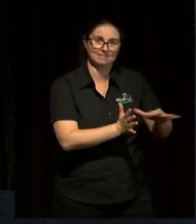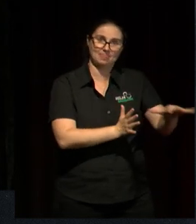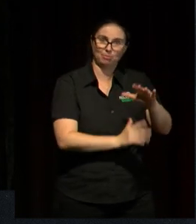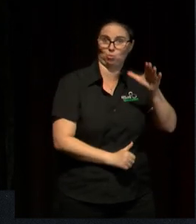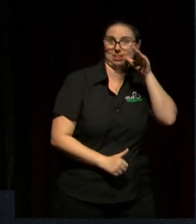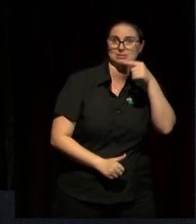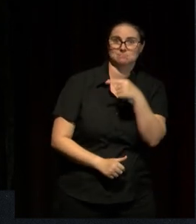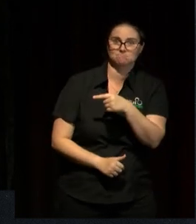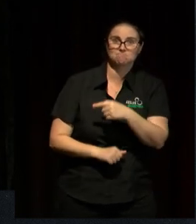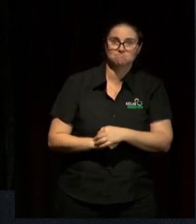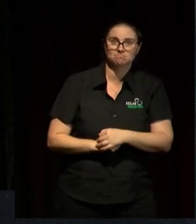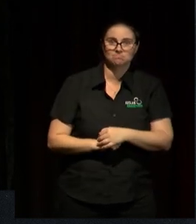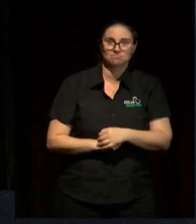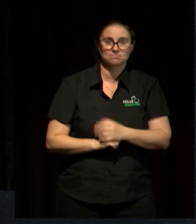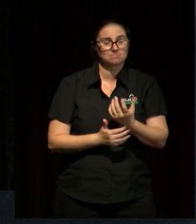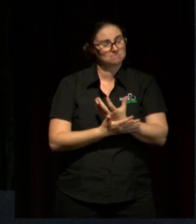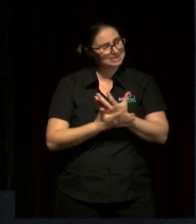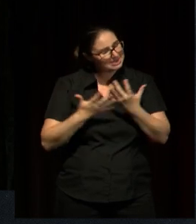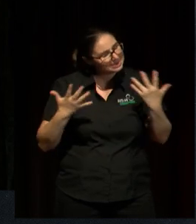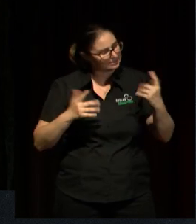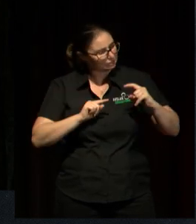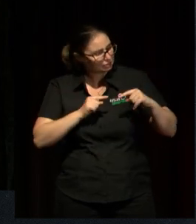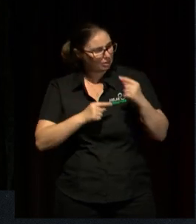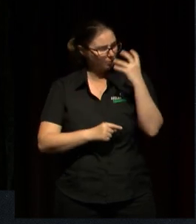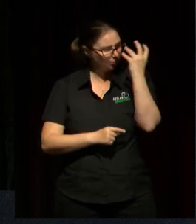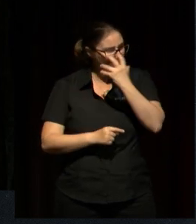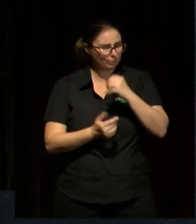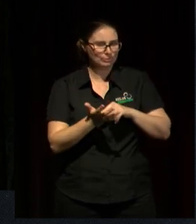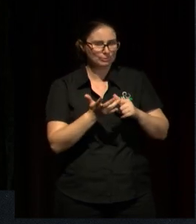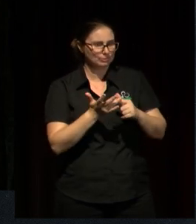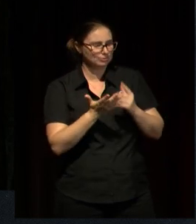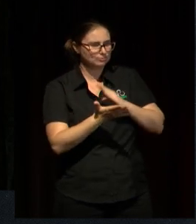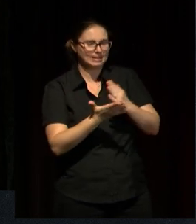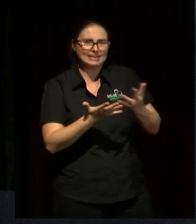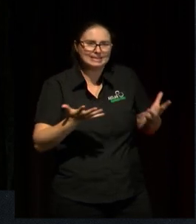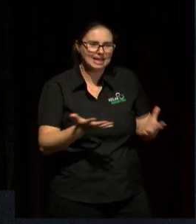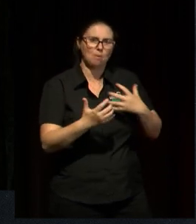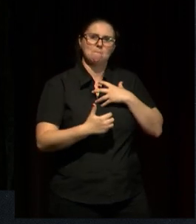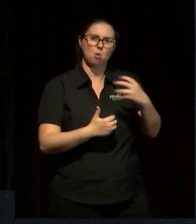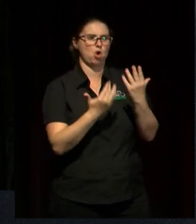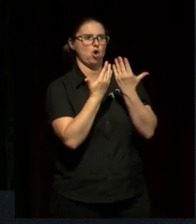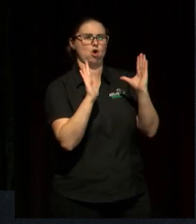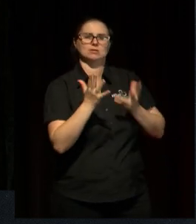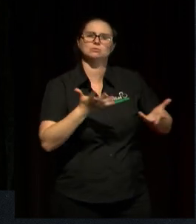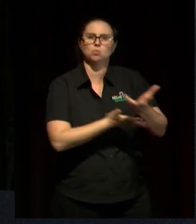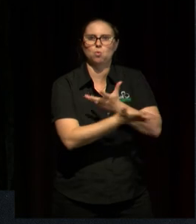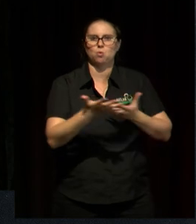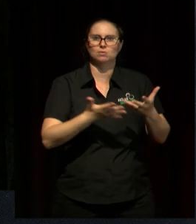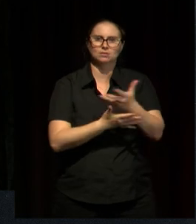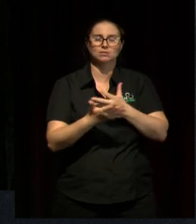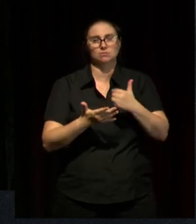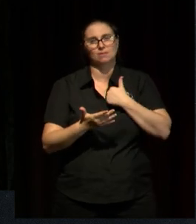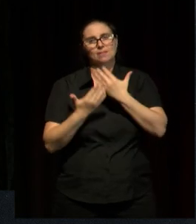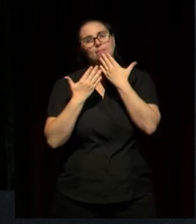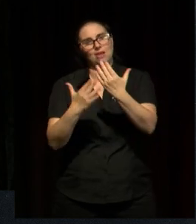that we need. And we have a great challenge to expand public discourse. So I thank the conversation and State Library of Queensland